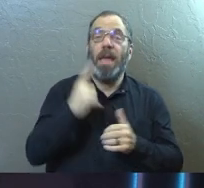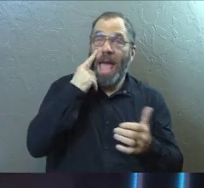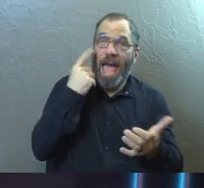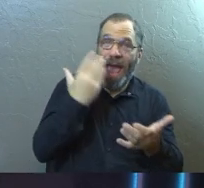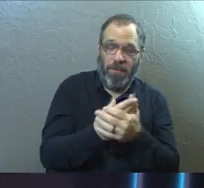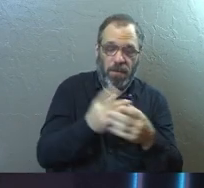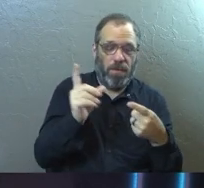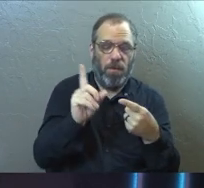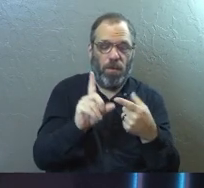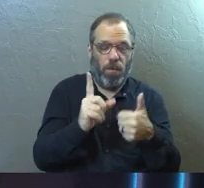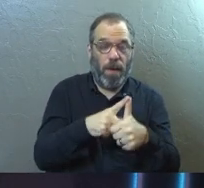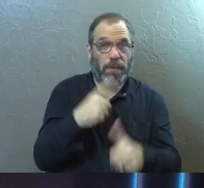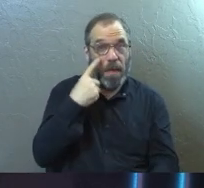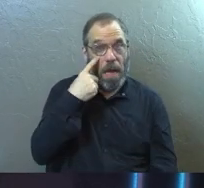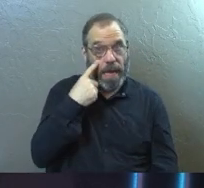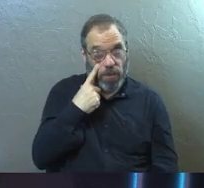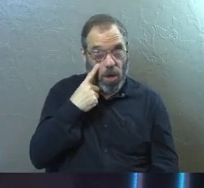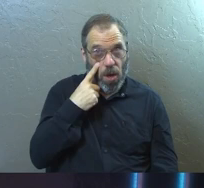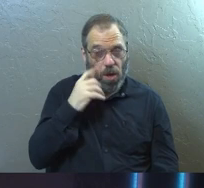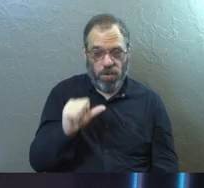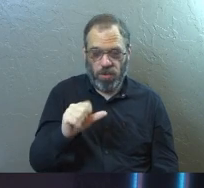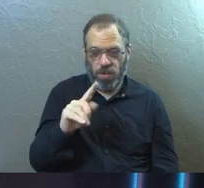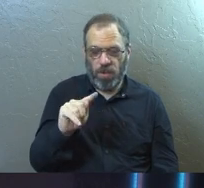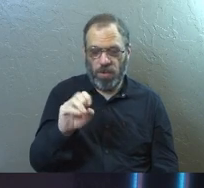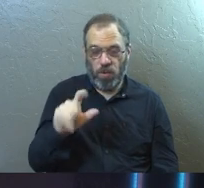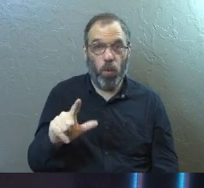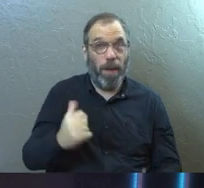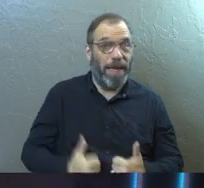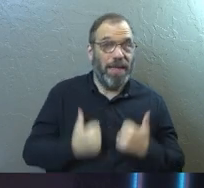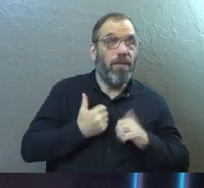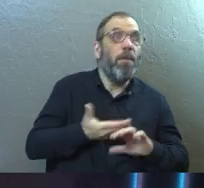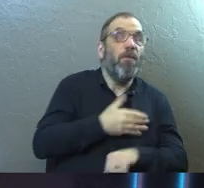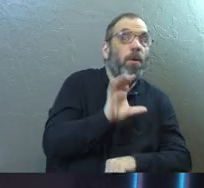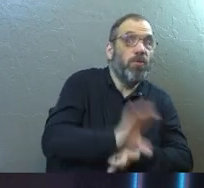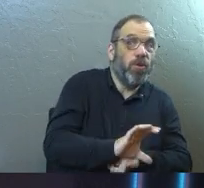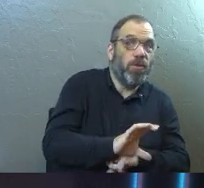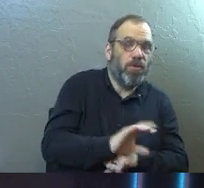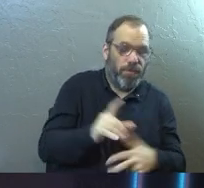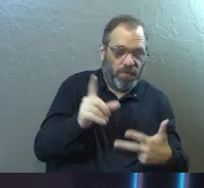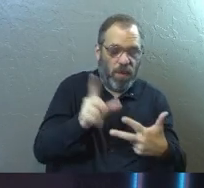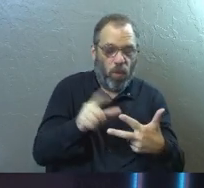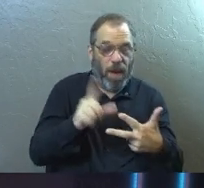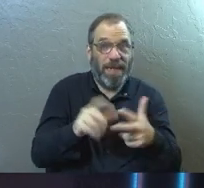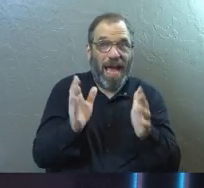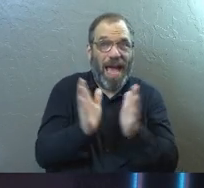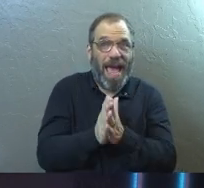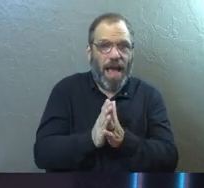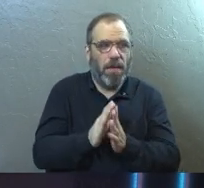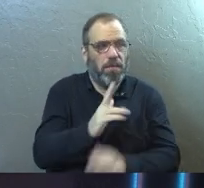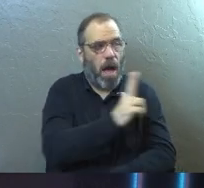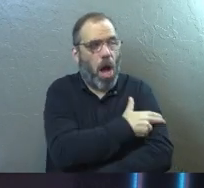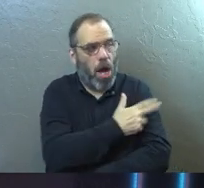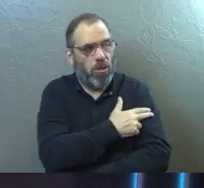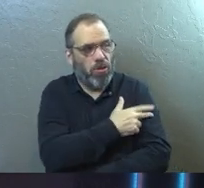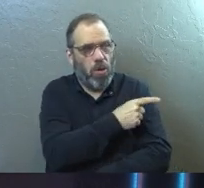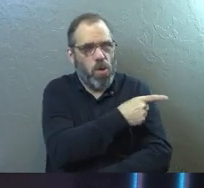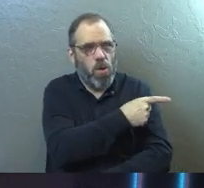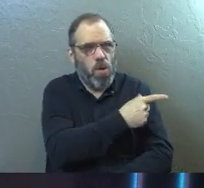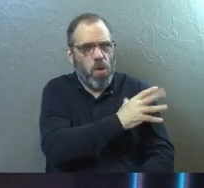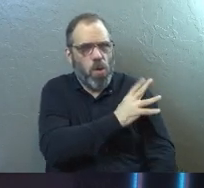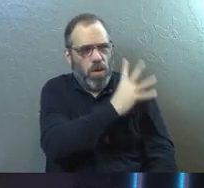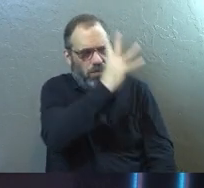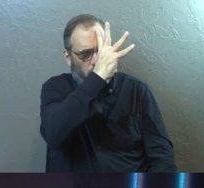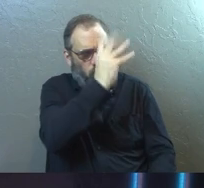Evidence number one is I saw a stool existed before service. Evidence number two. I asked one of our head ushers, a highly